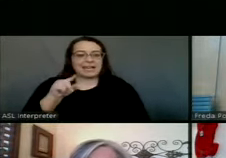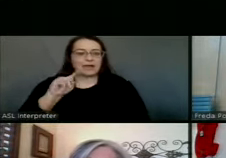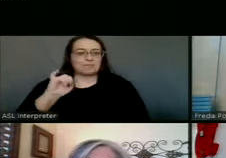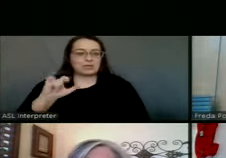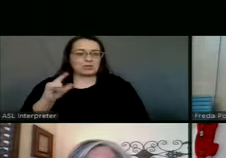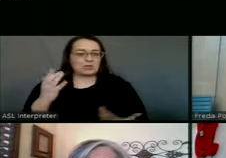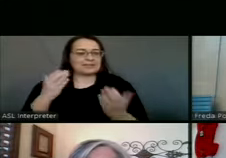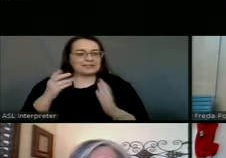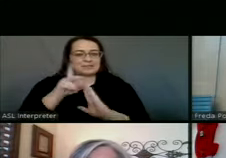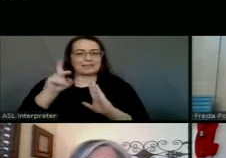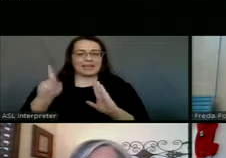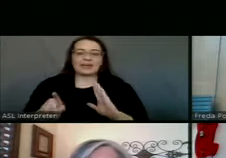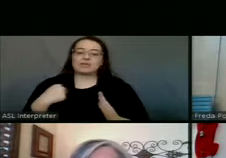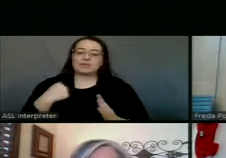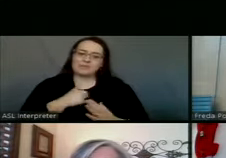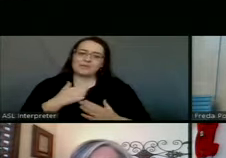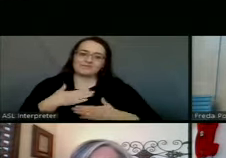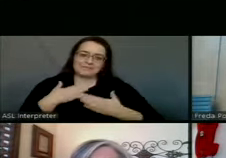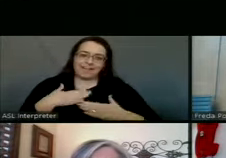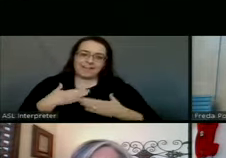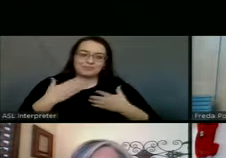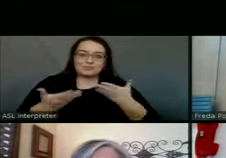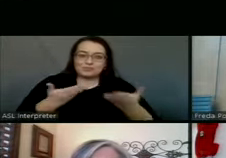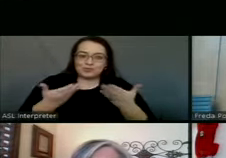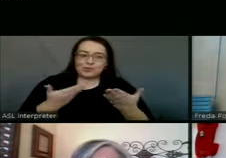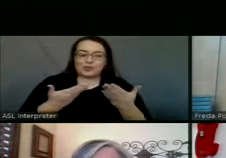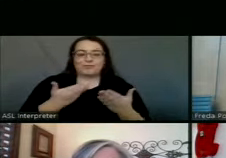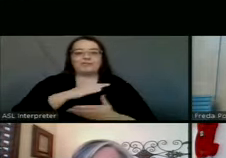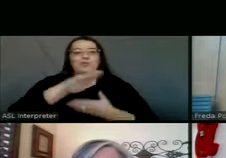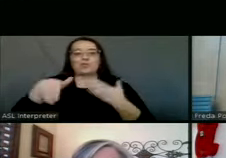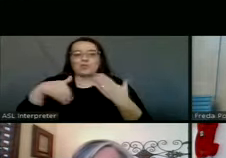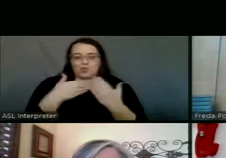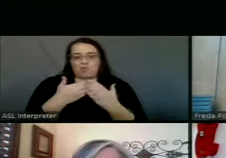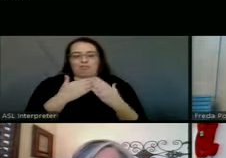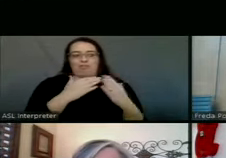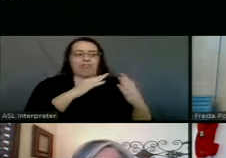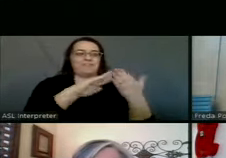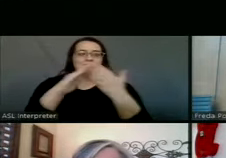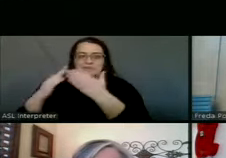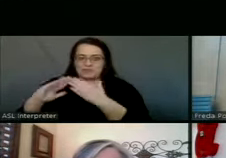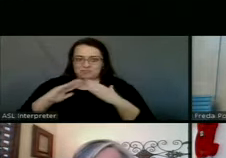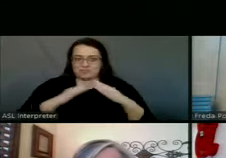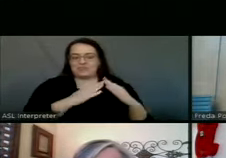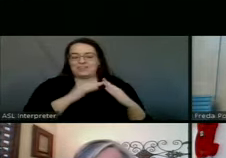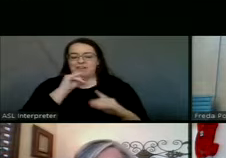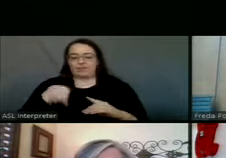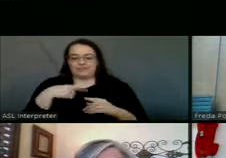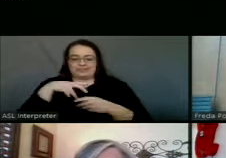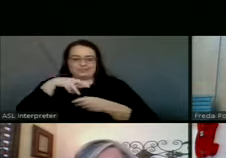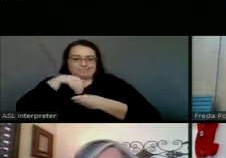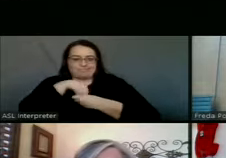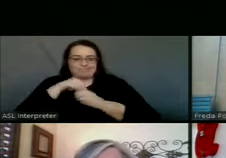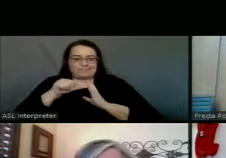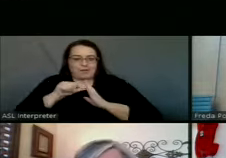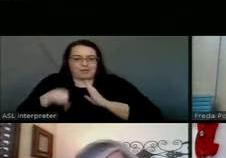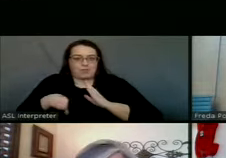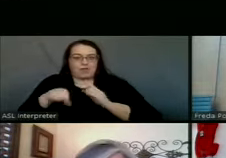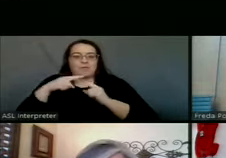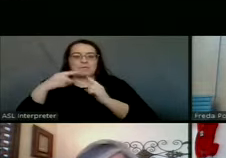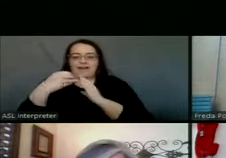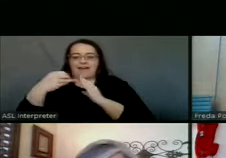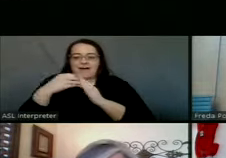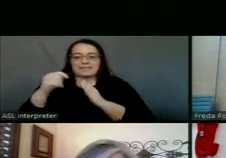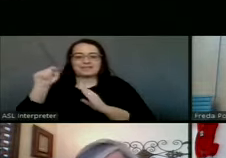be able to serve our entire community, you know, outside of Amarillo itself, but